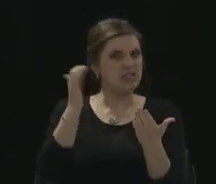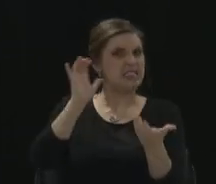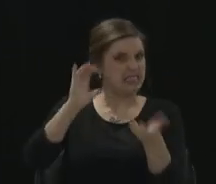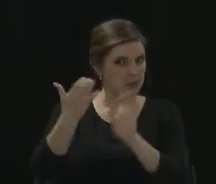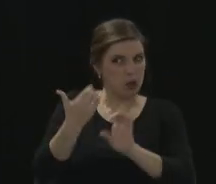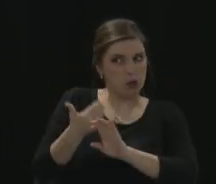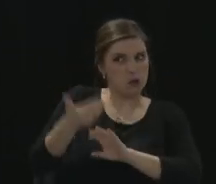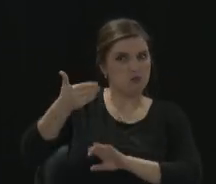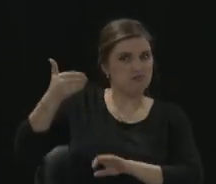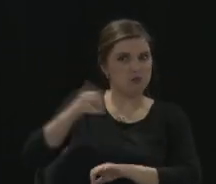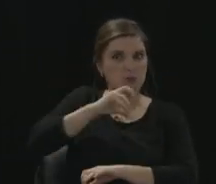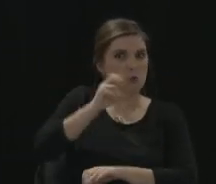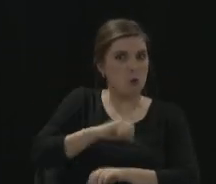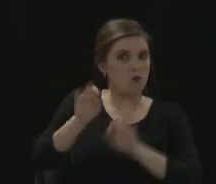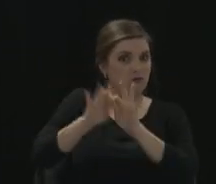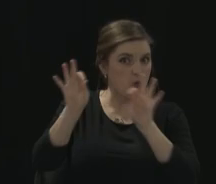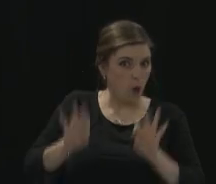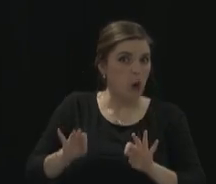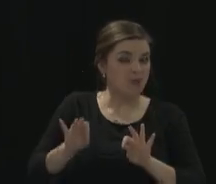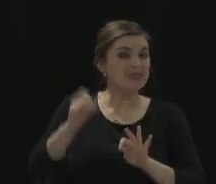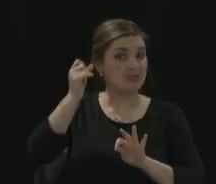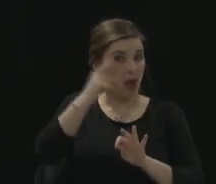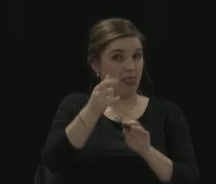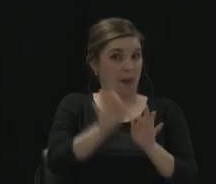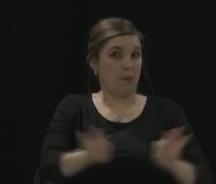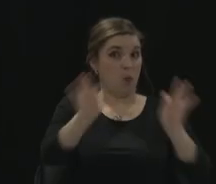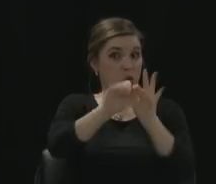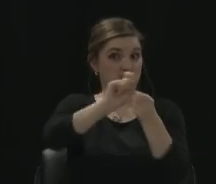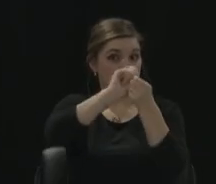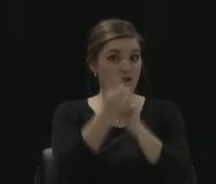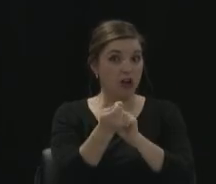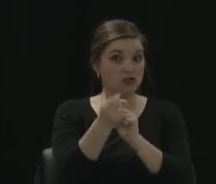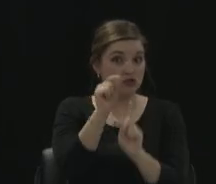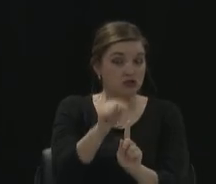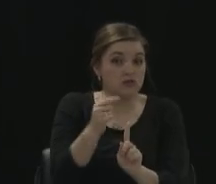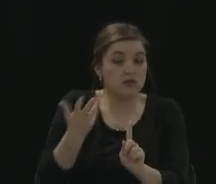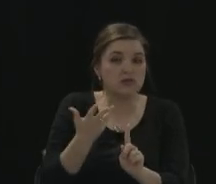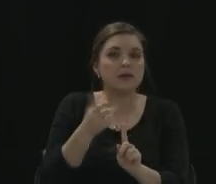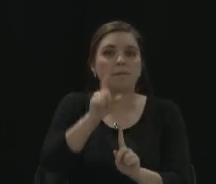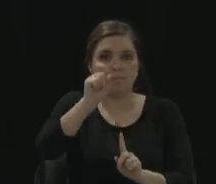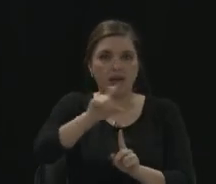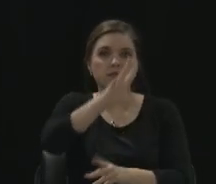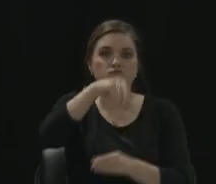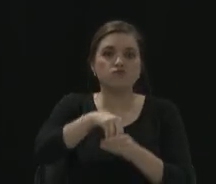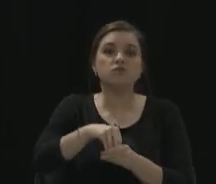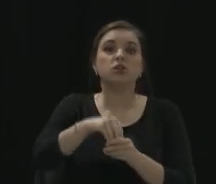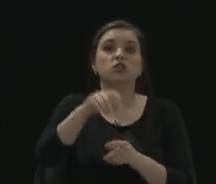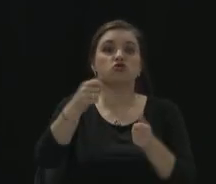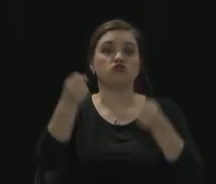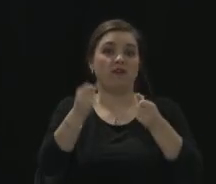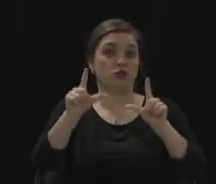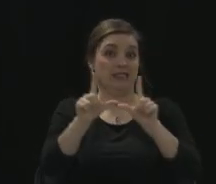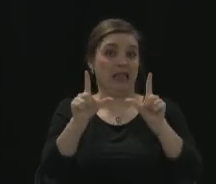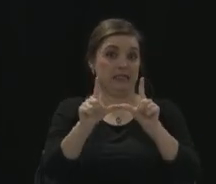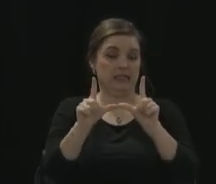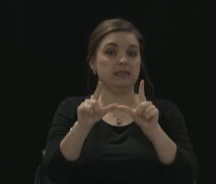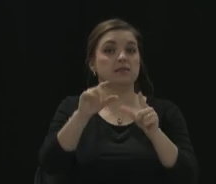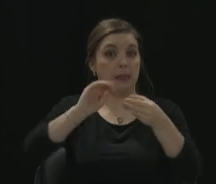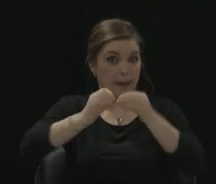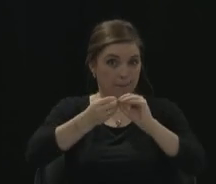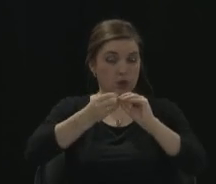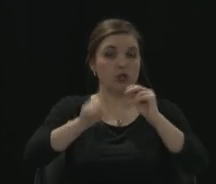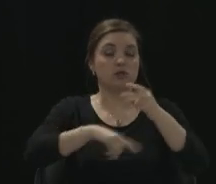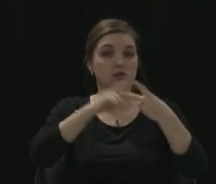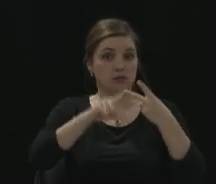forms. But the important thing that is the change is you have to include your driver's license number, your ID,